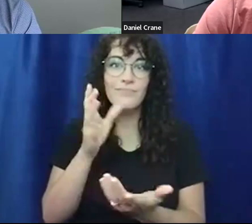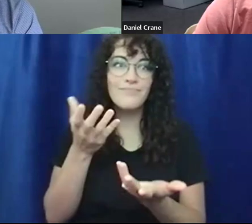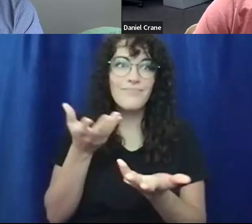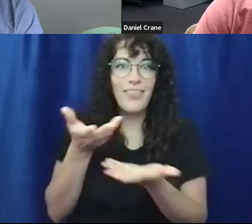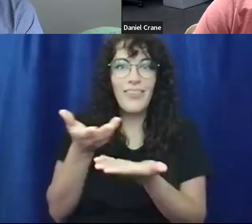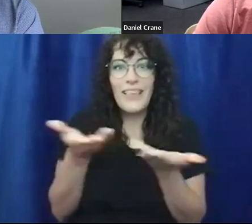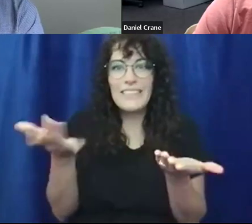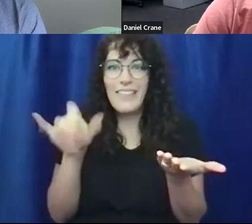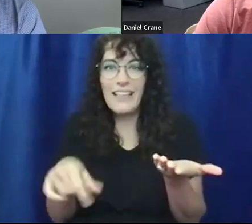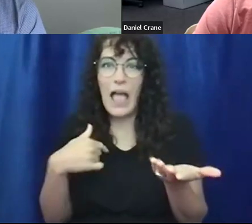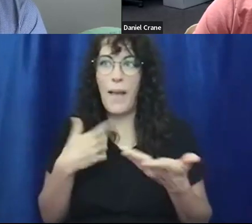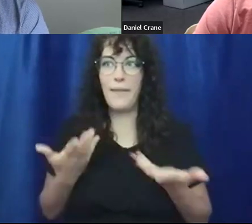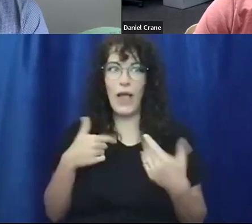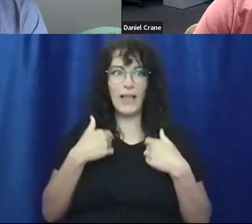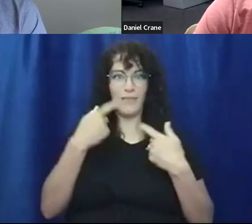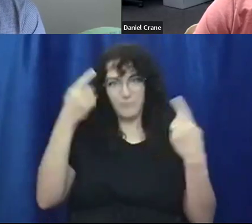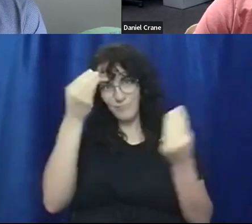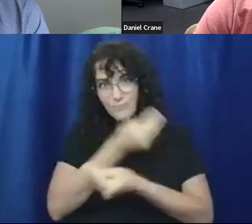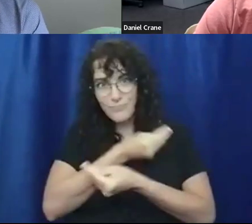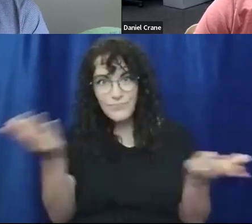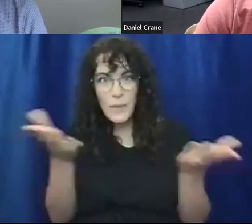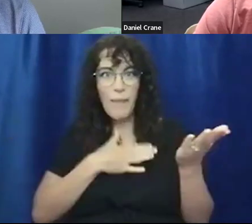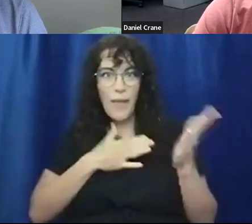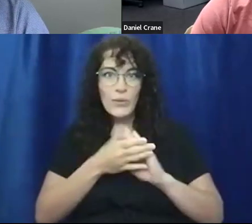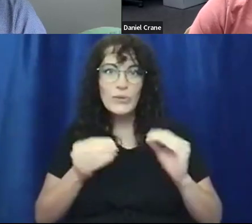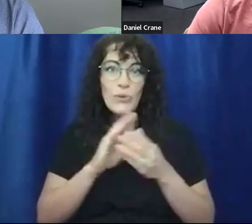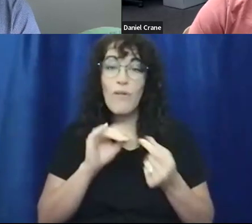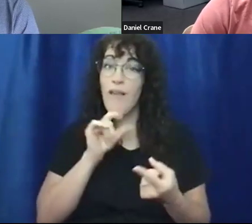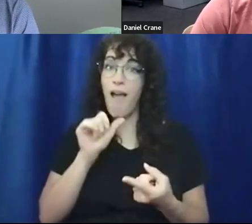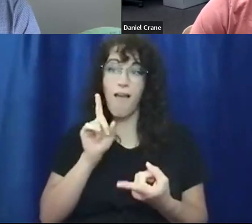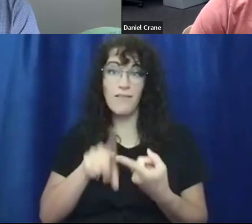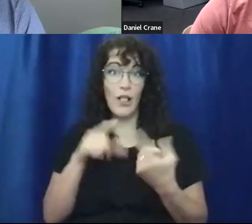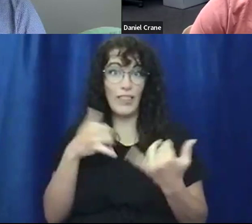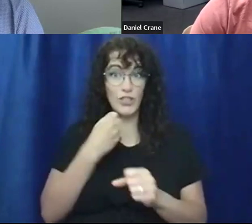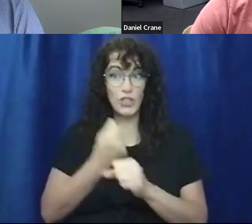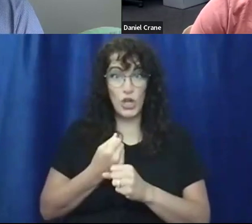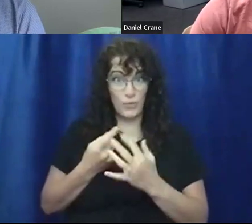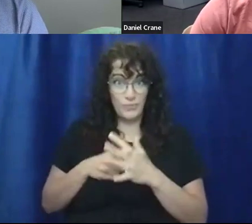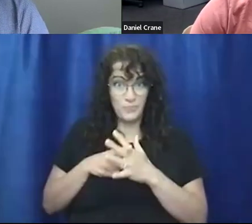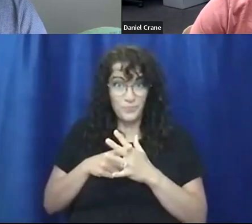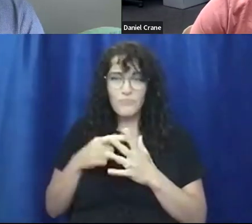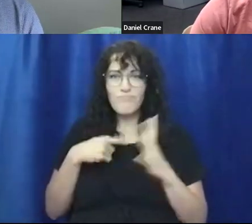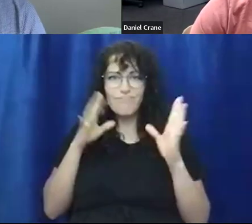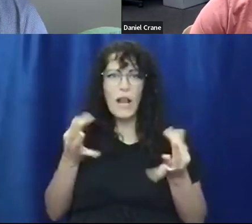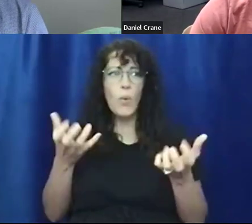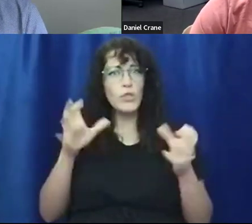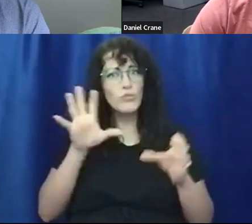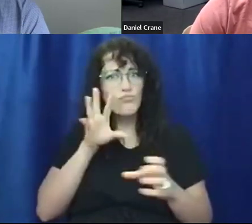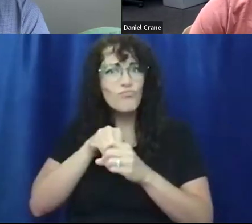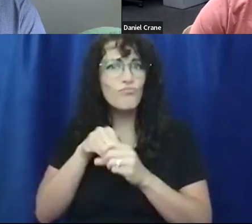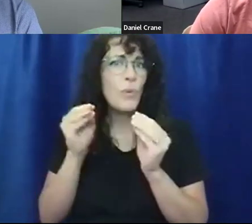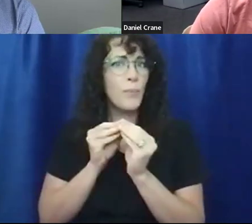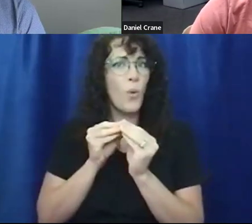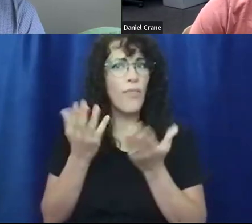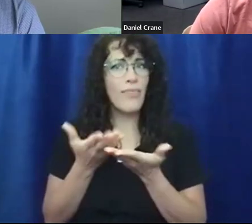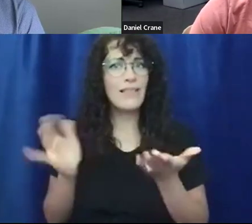actually tell my story because it wasn't until like the beginning of this year where I told myself I wanted to do more things like this. I was kind of private with my